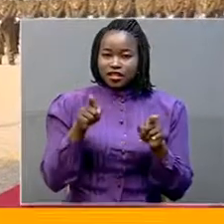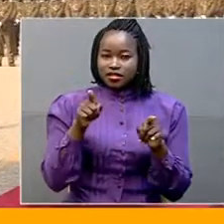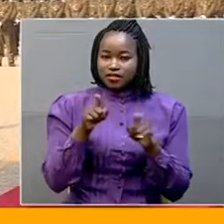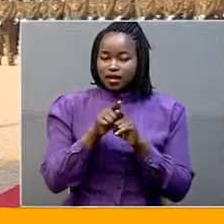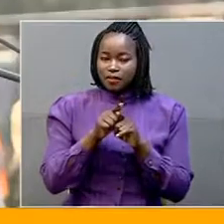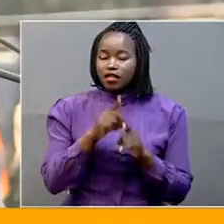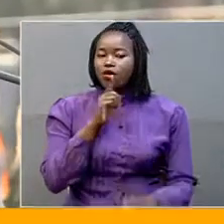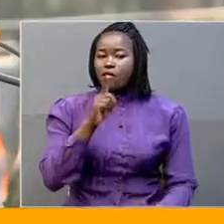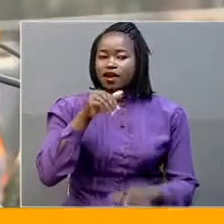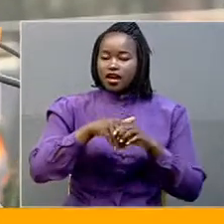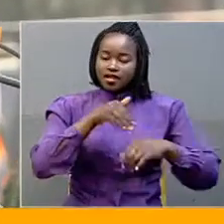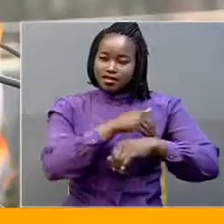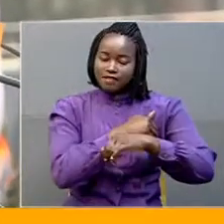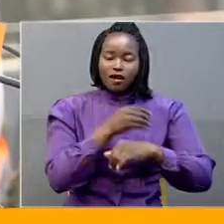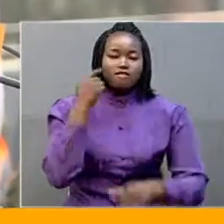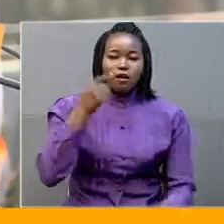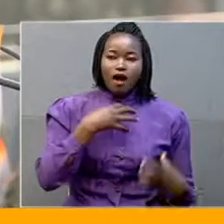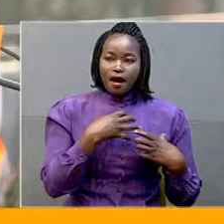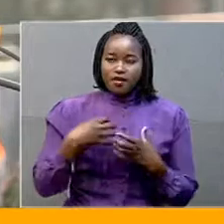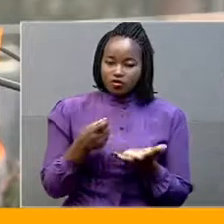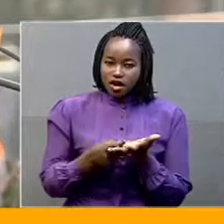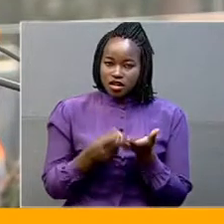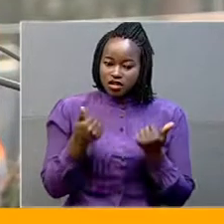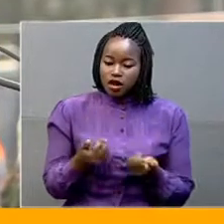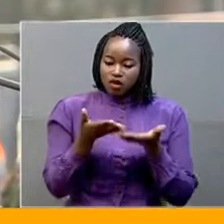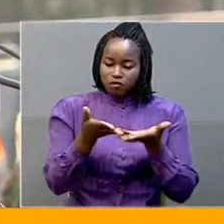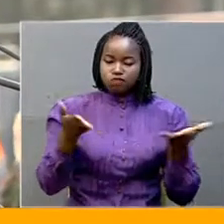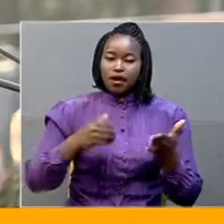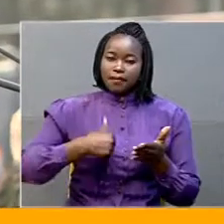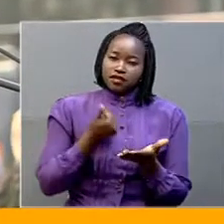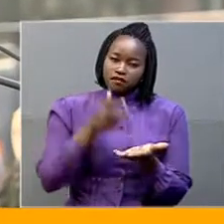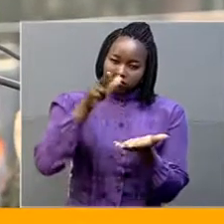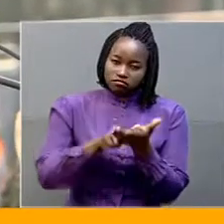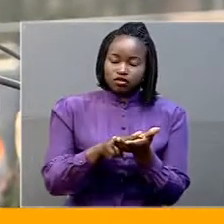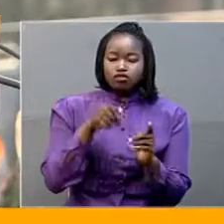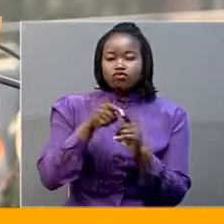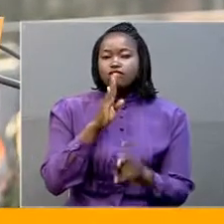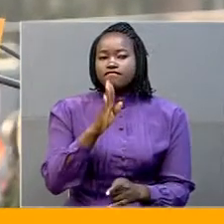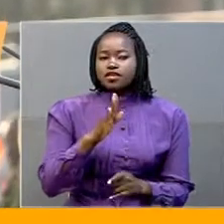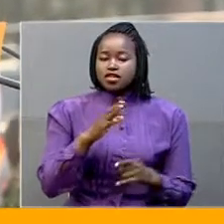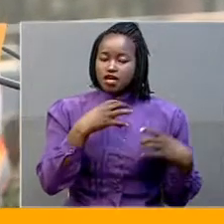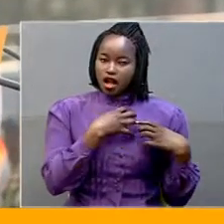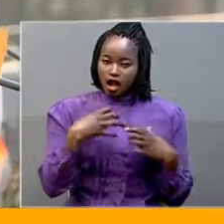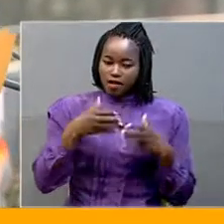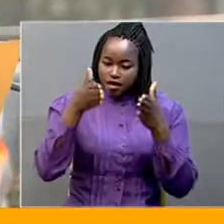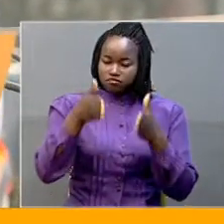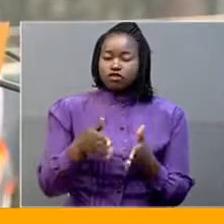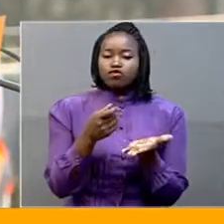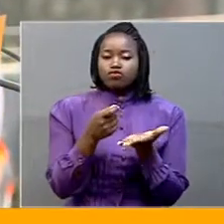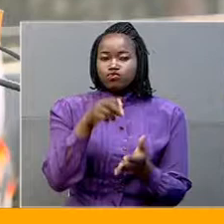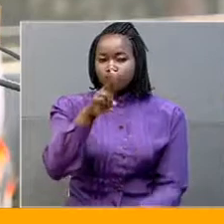Forces, do hereby commission you to be officers of the Ugandan People's Defense Forces